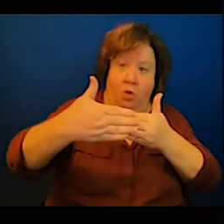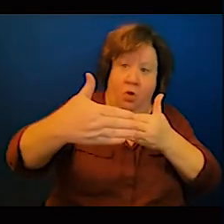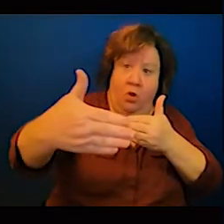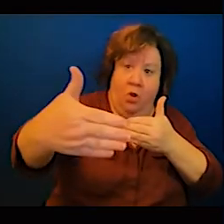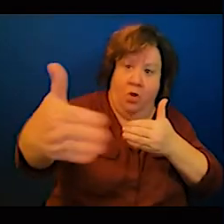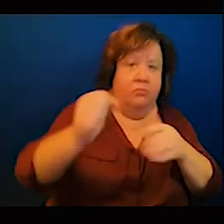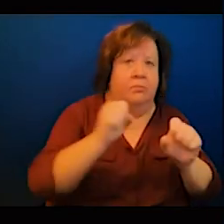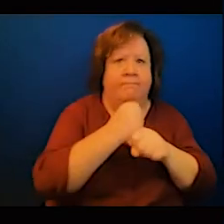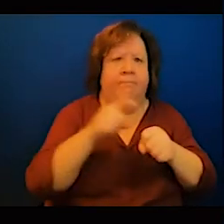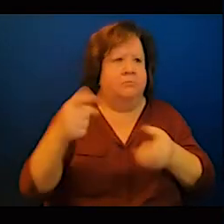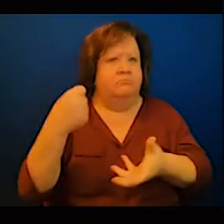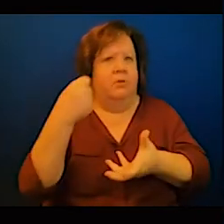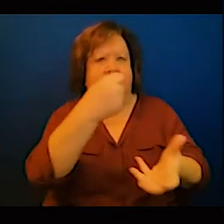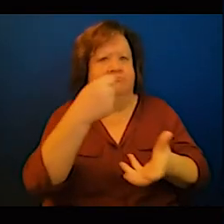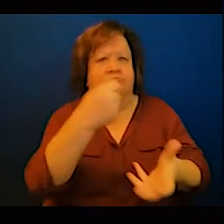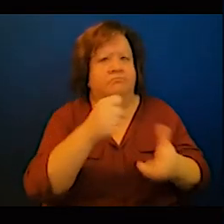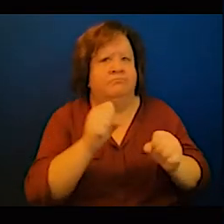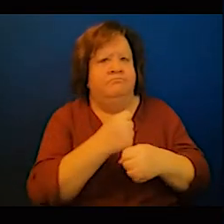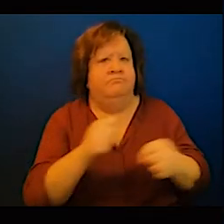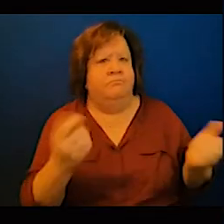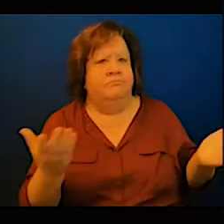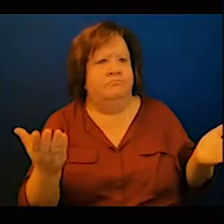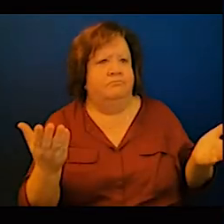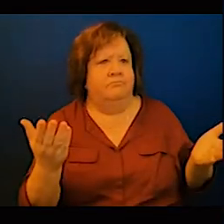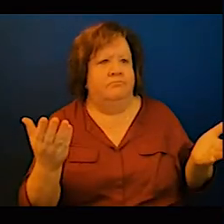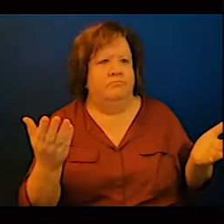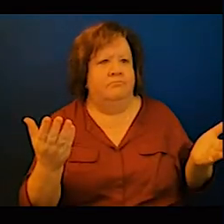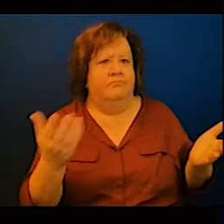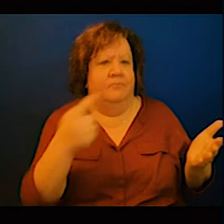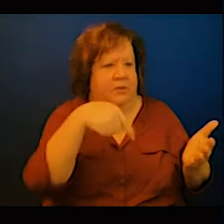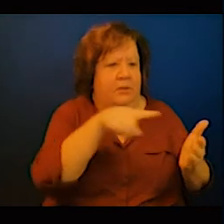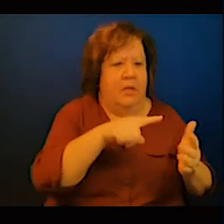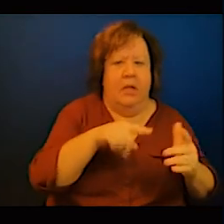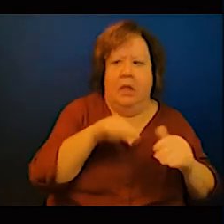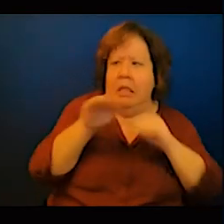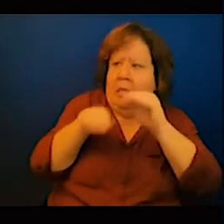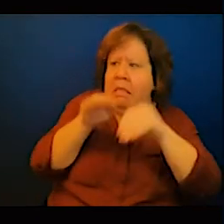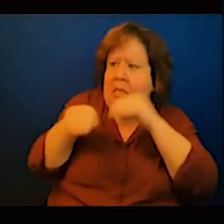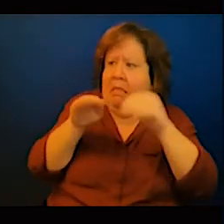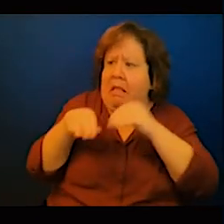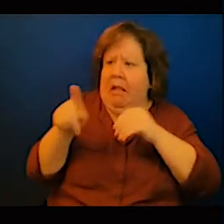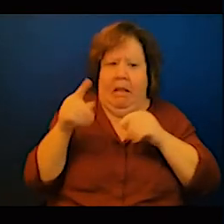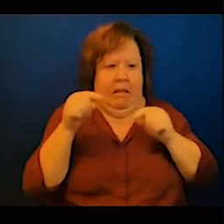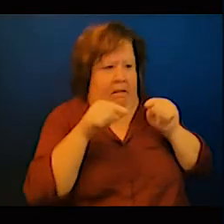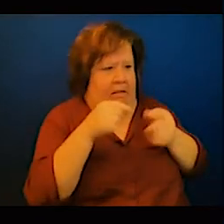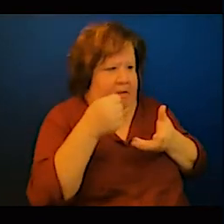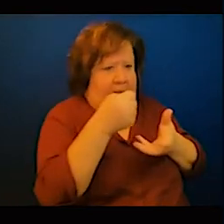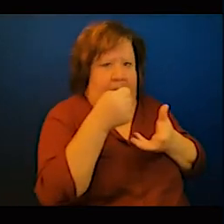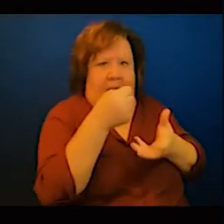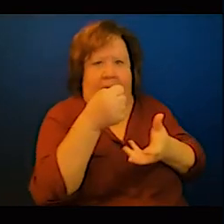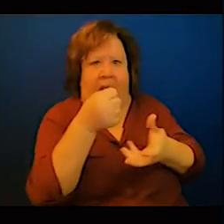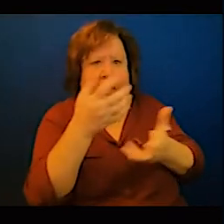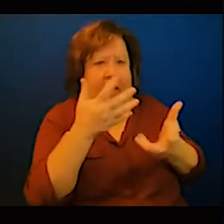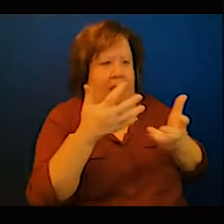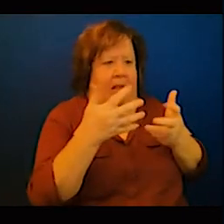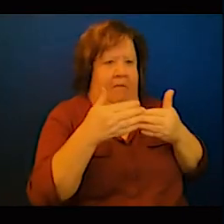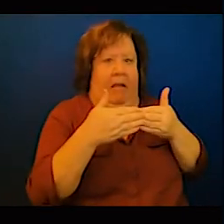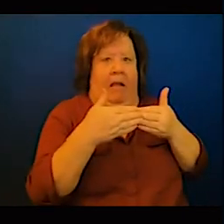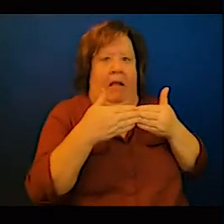give loan for seven years but at the end of the seven year there is a possibility for the government to buy the loan